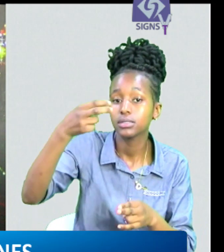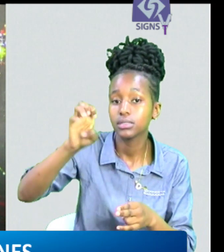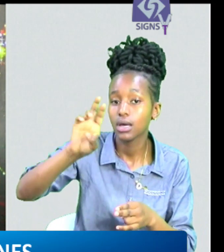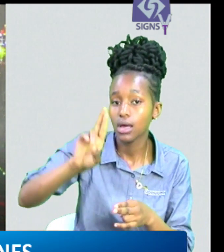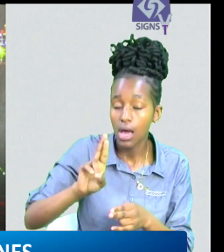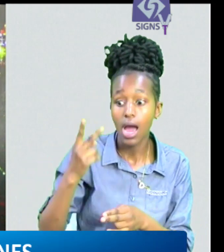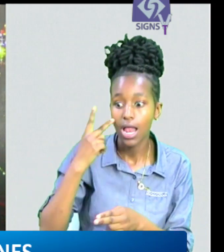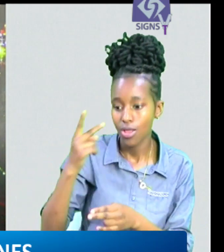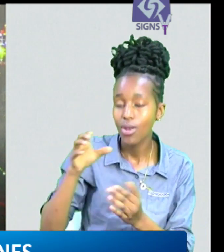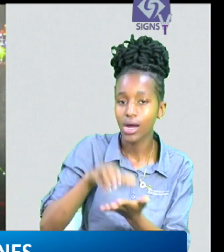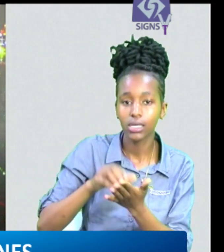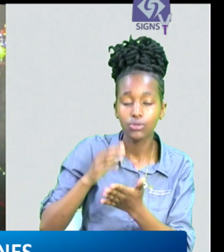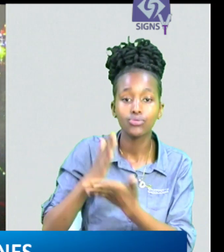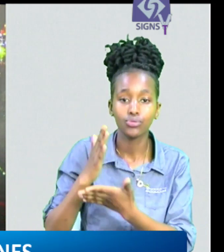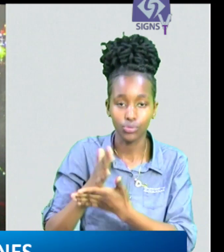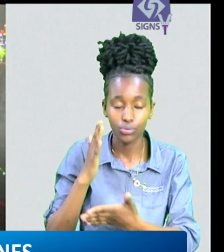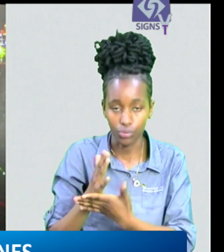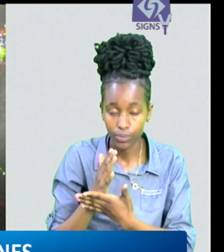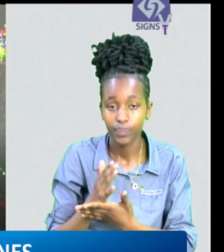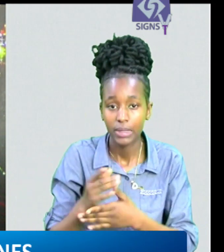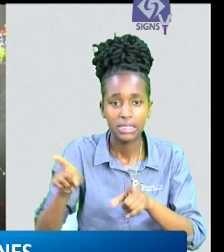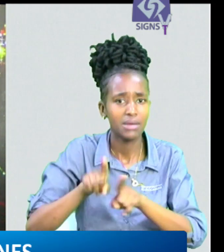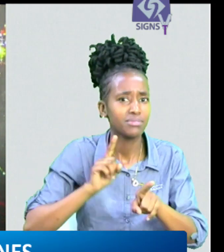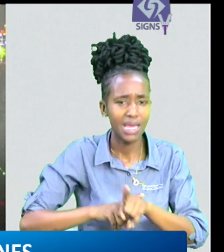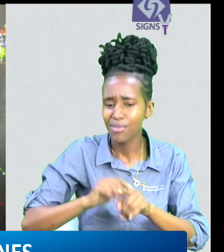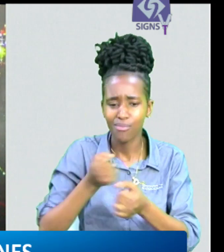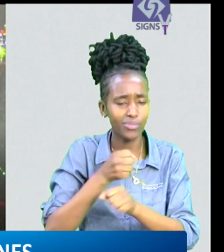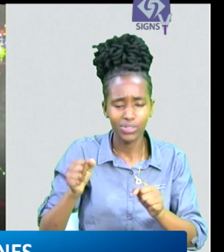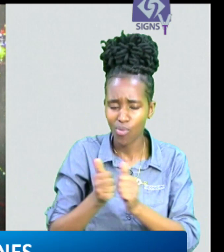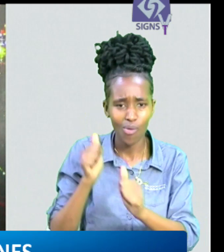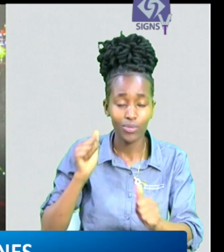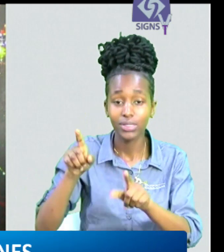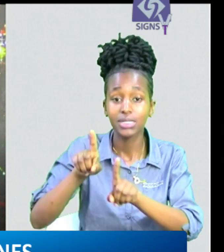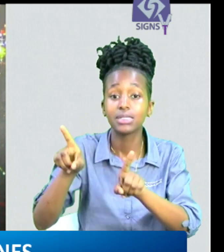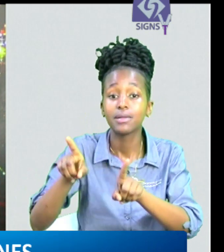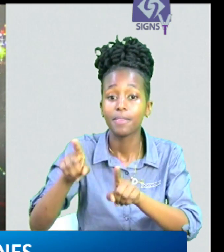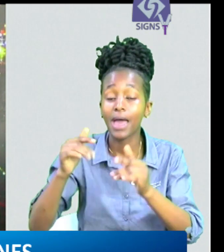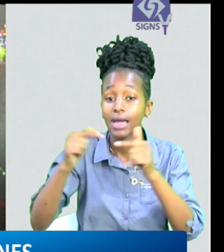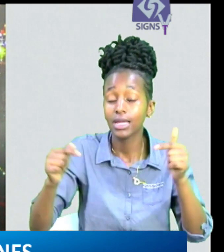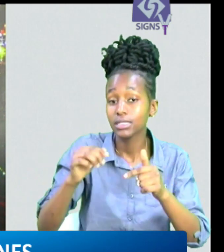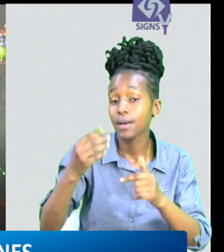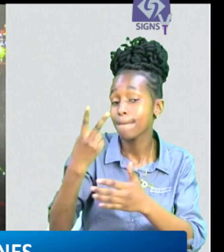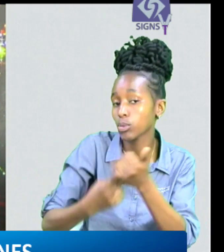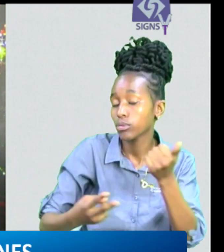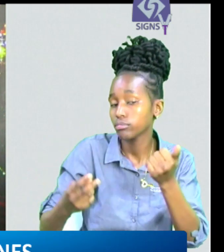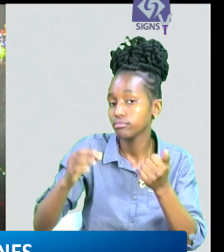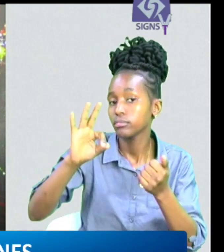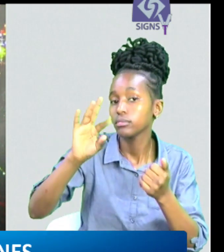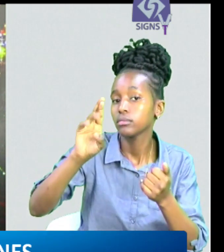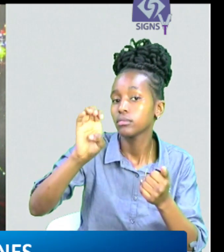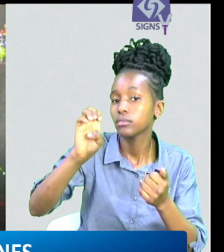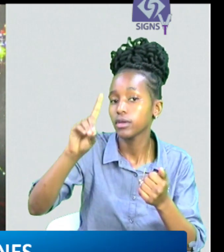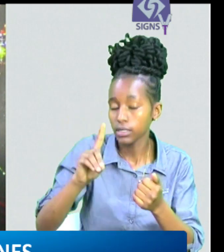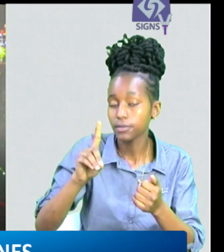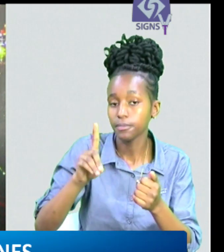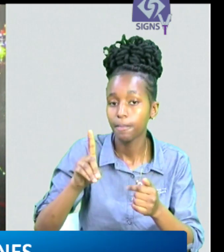magistrate esther kimili kimilu said all the elements of conspiracy to commit an offense were proved beyond reasonable doubt